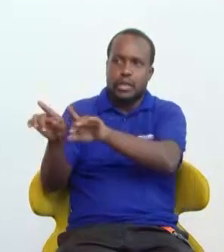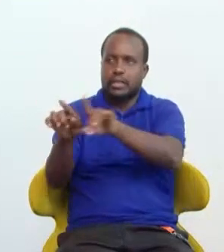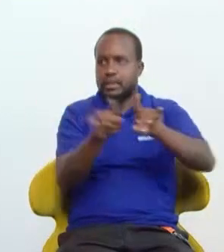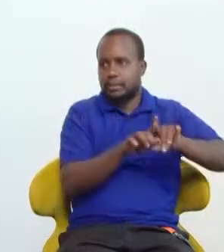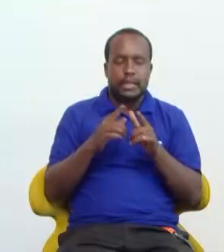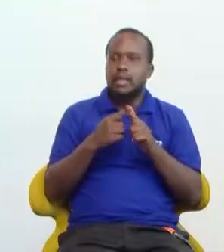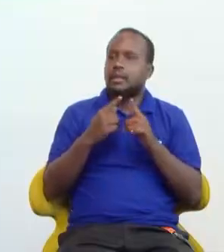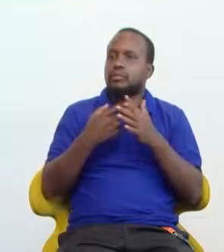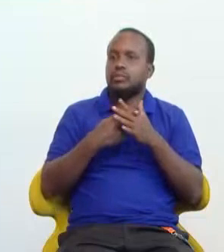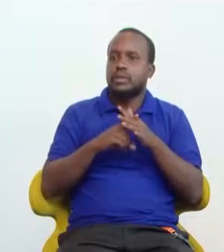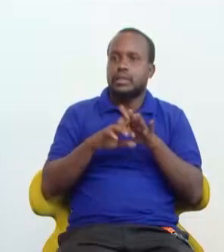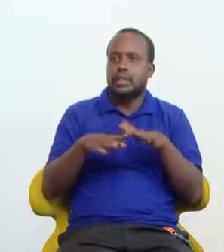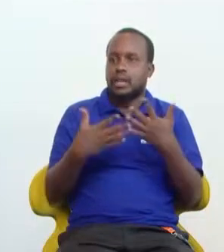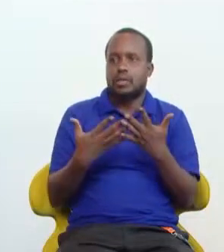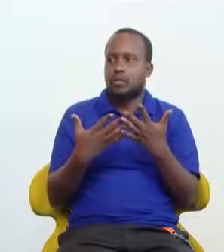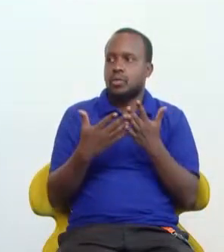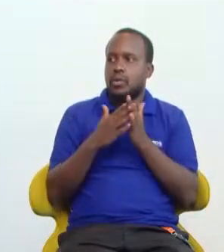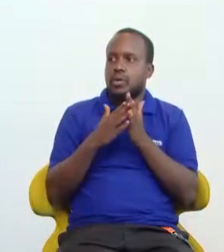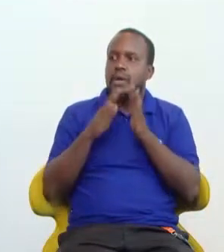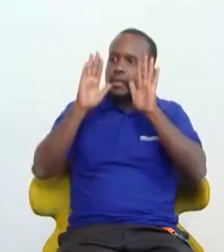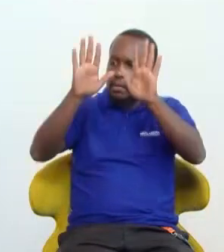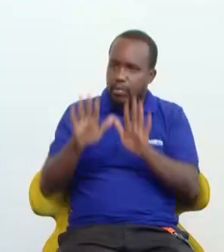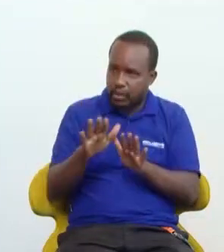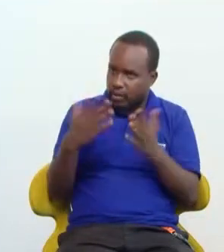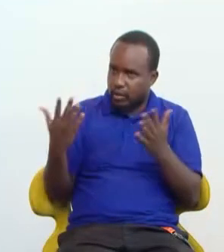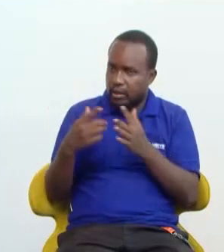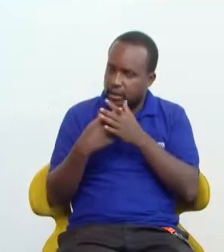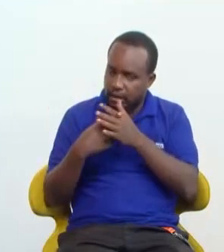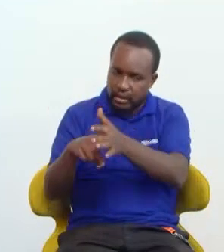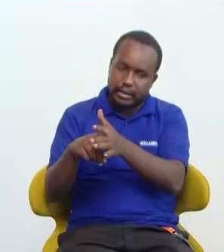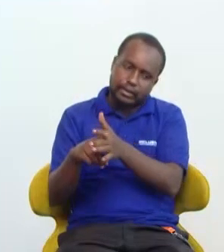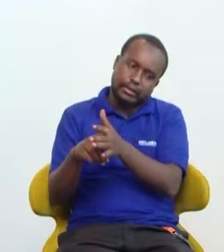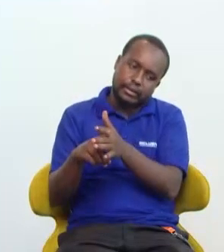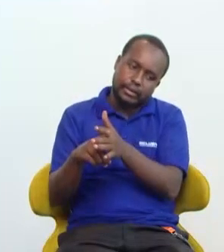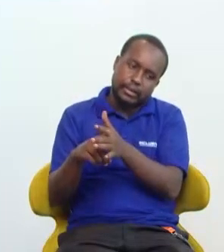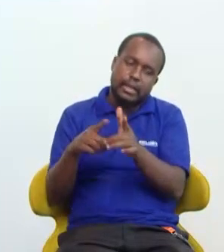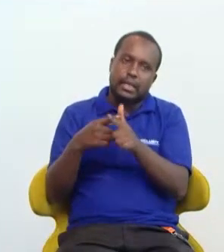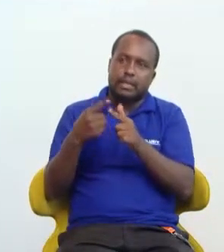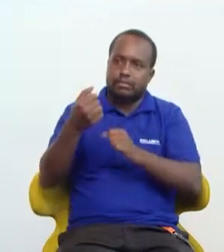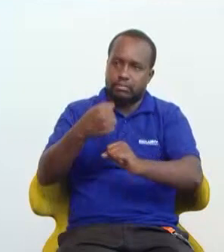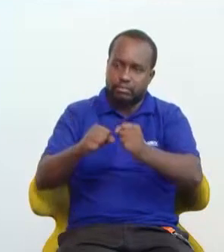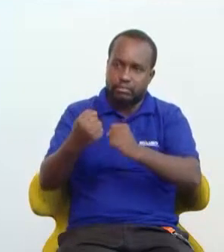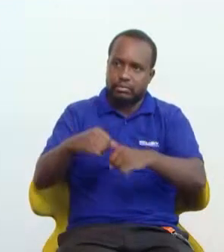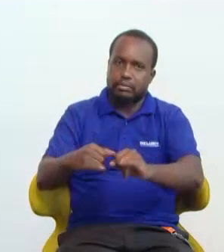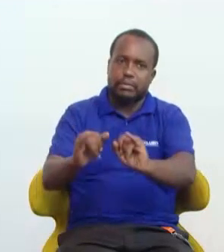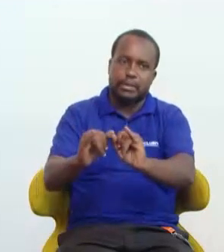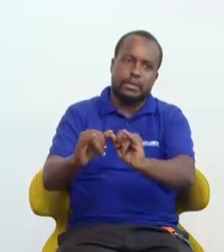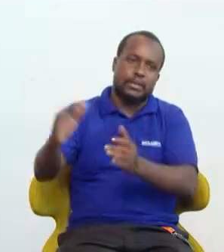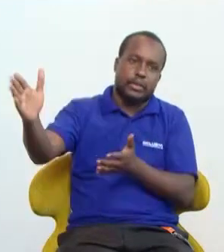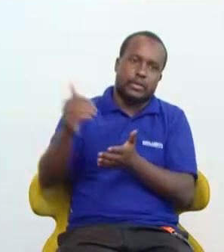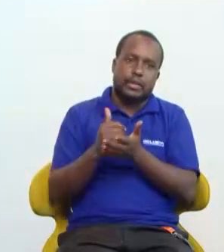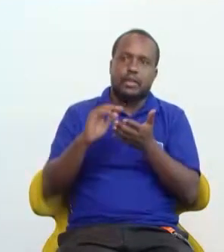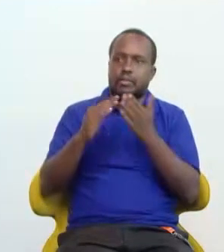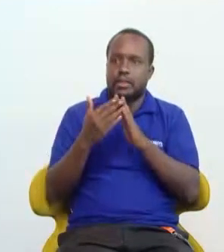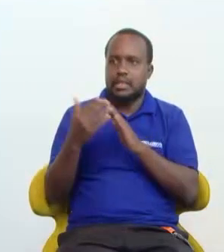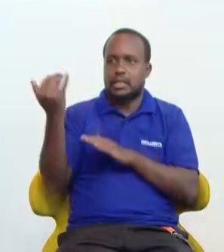are. The most important thing is that you start and you start inclusively, you build with the community, you hire the community, you